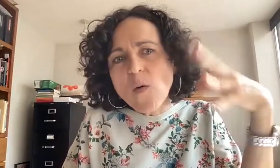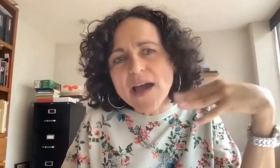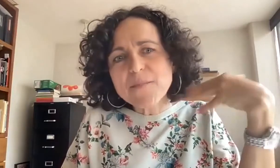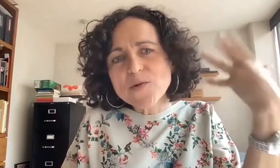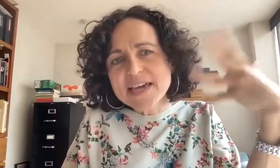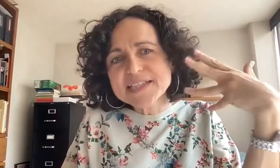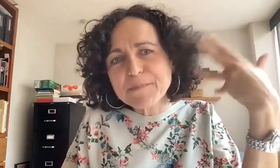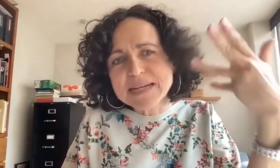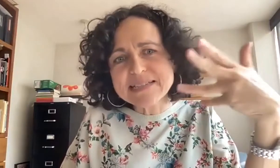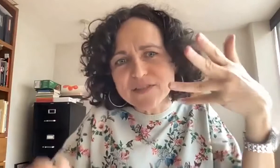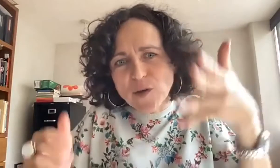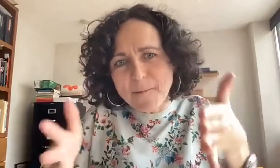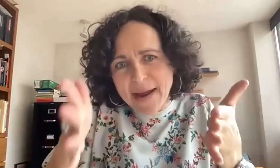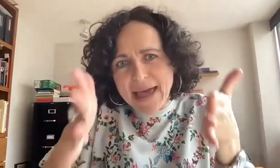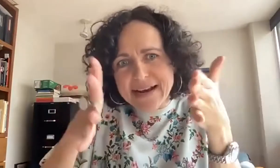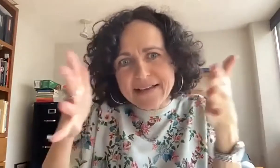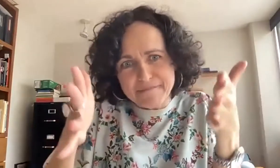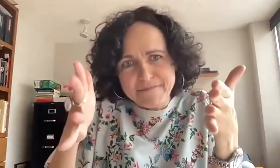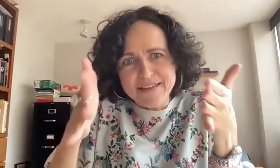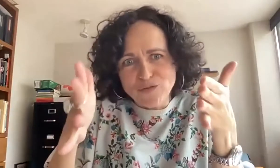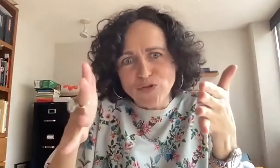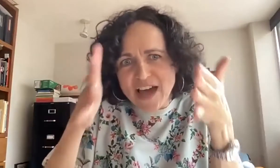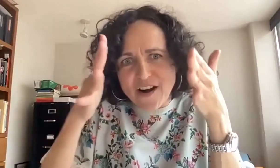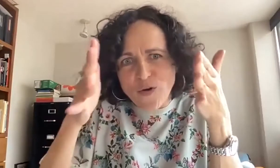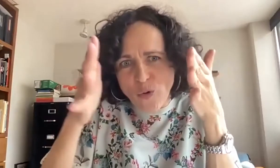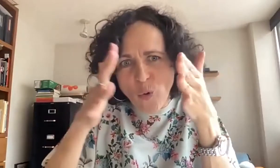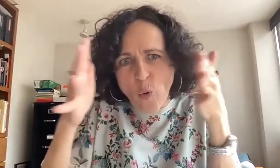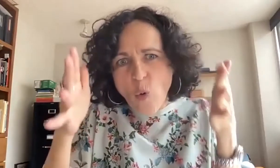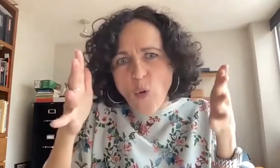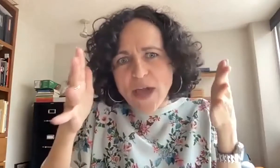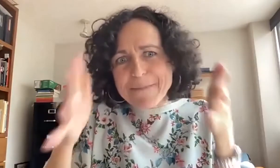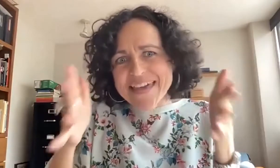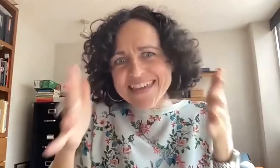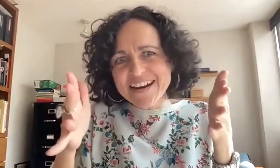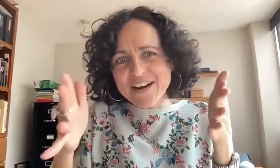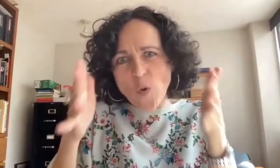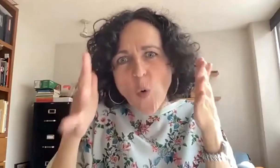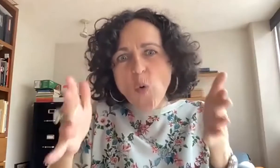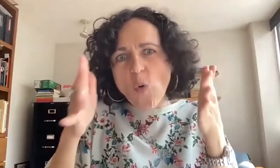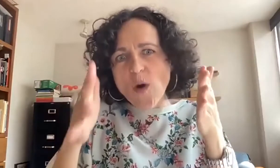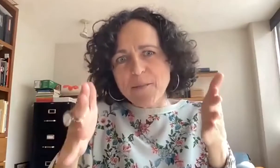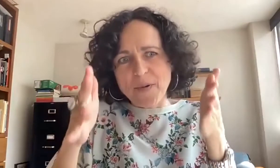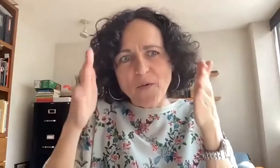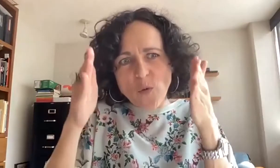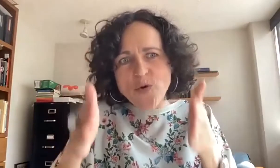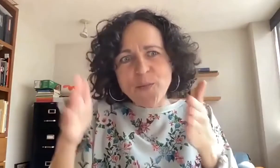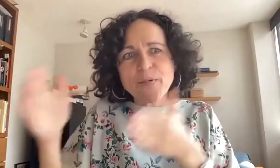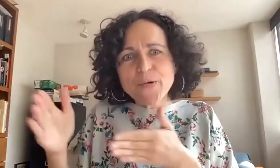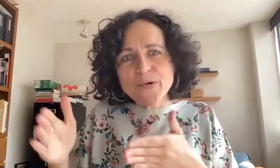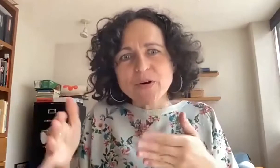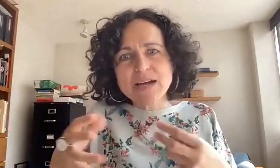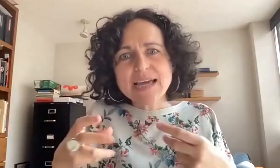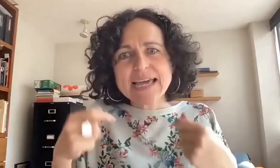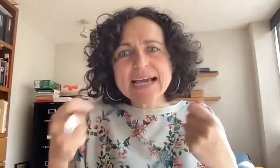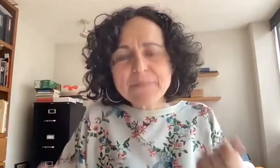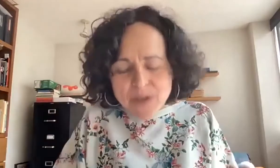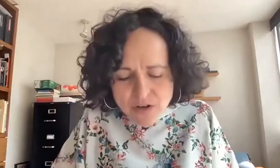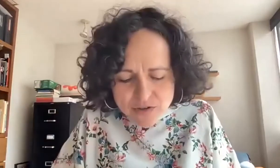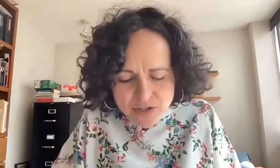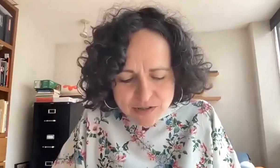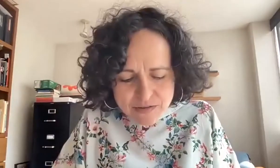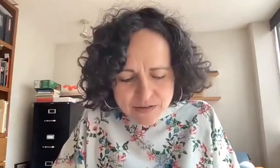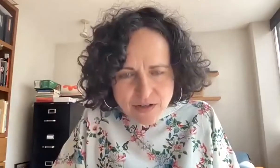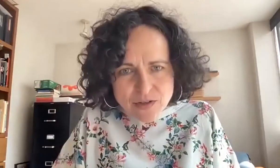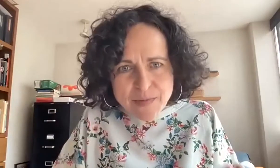techniques, I think that doctors have a very